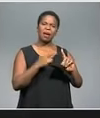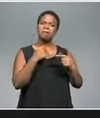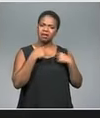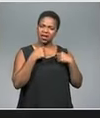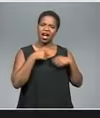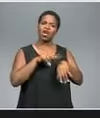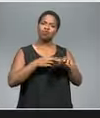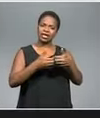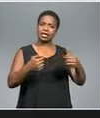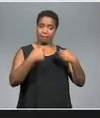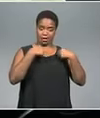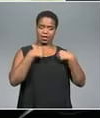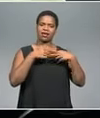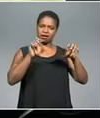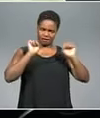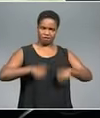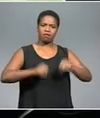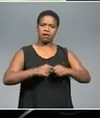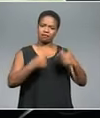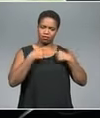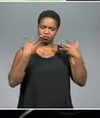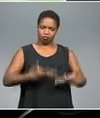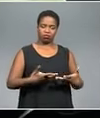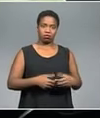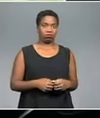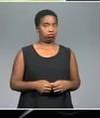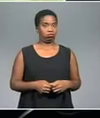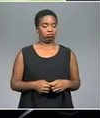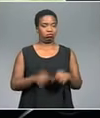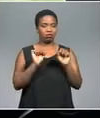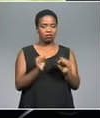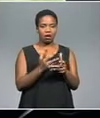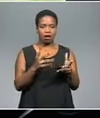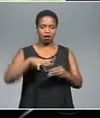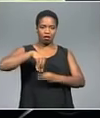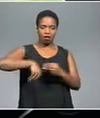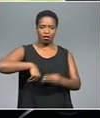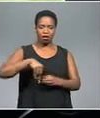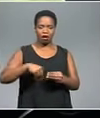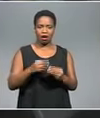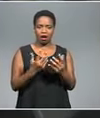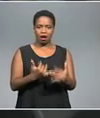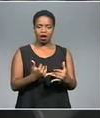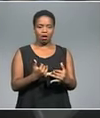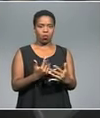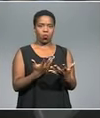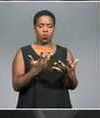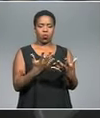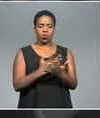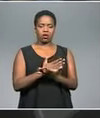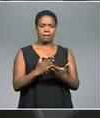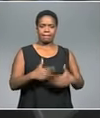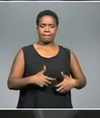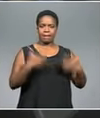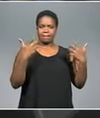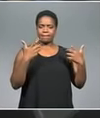racist. I agree. It's this admission, rather than more bribe allegations, that sparked fury. And